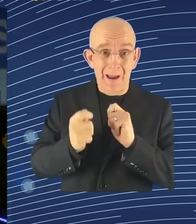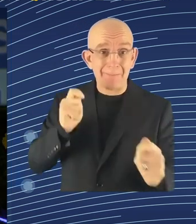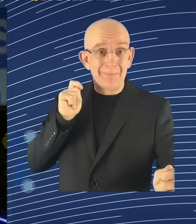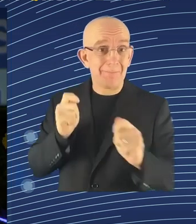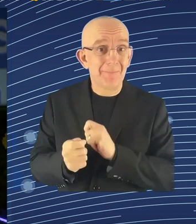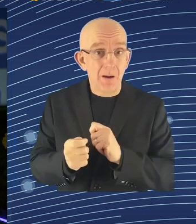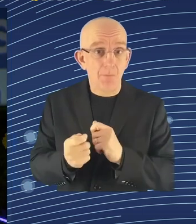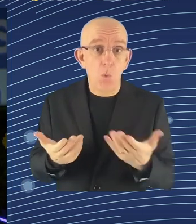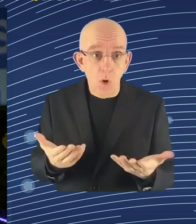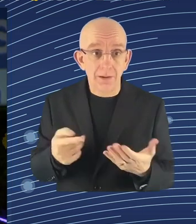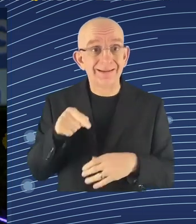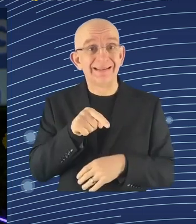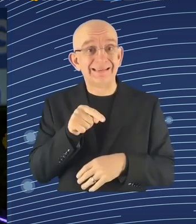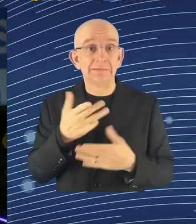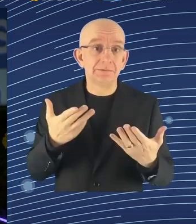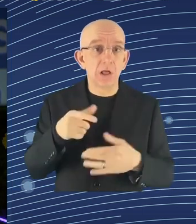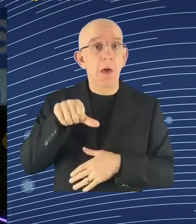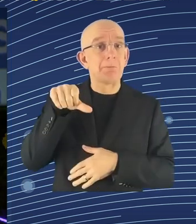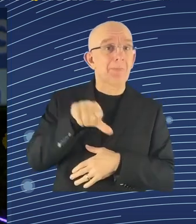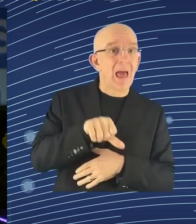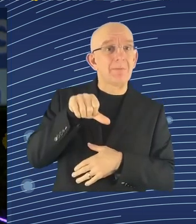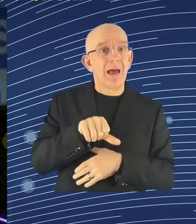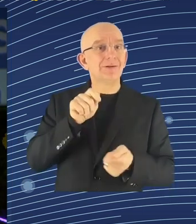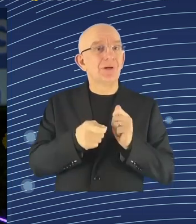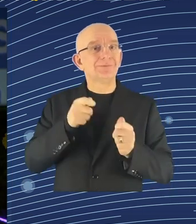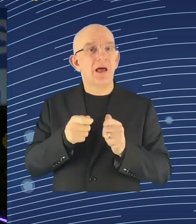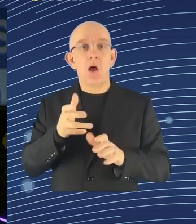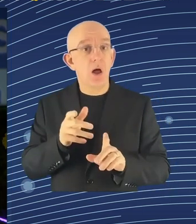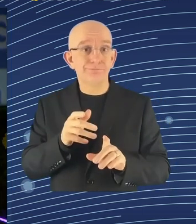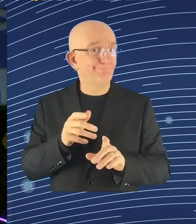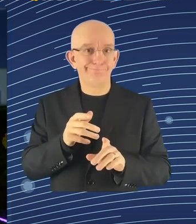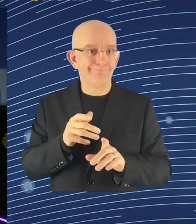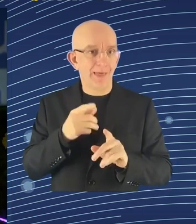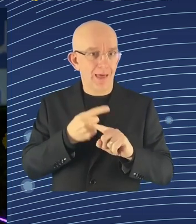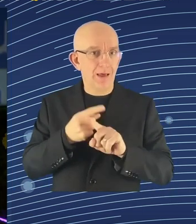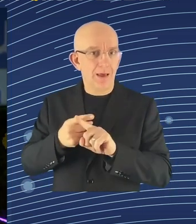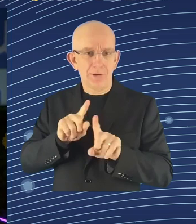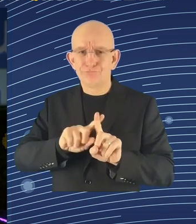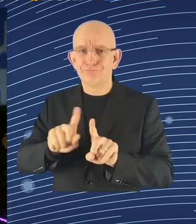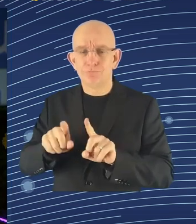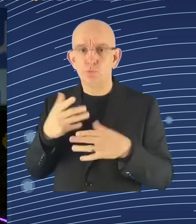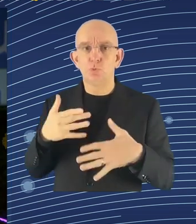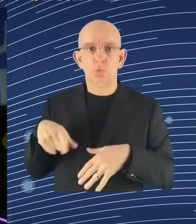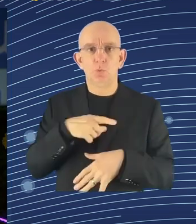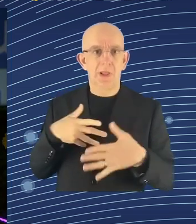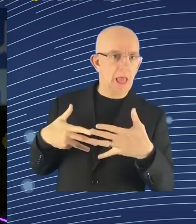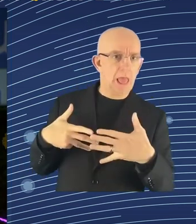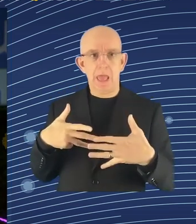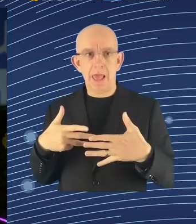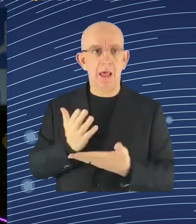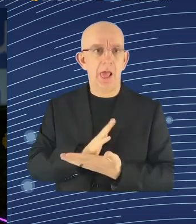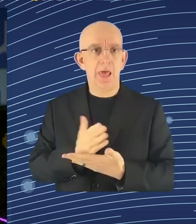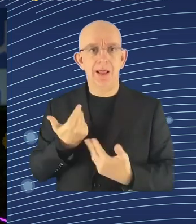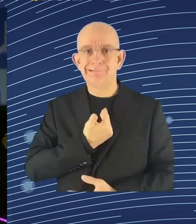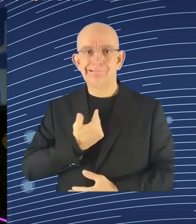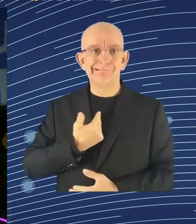300 million jobs worldwide could be at risk of automation. And we even hear worse stories, Terminator-like